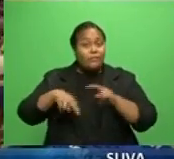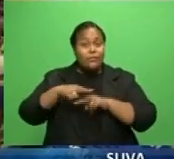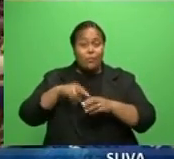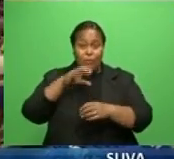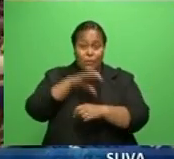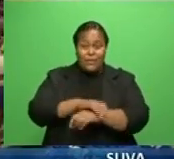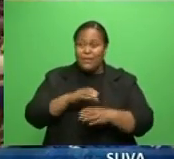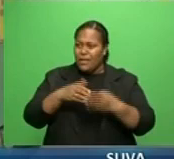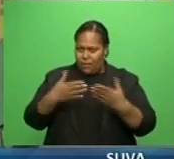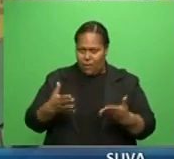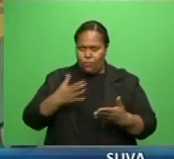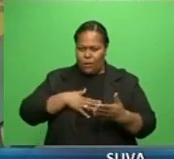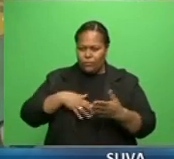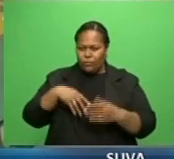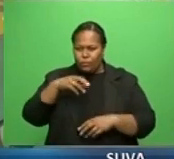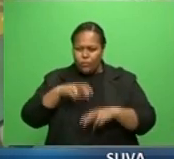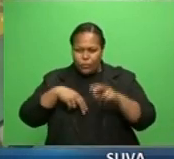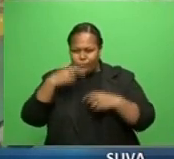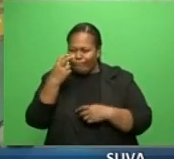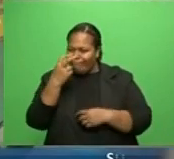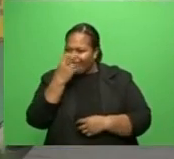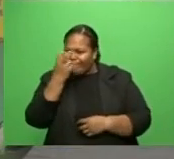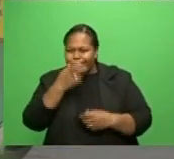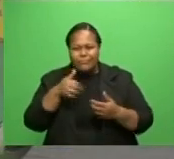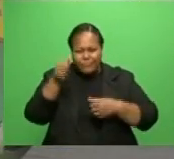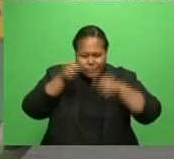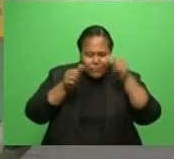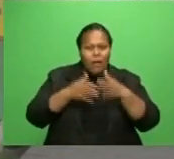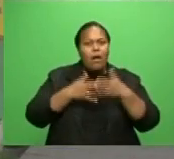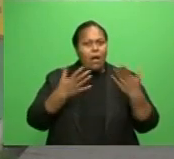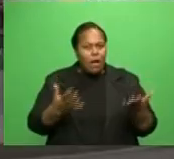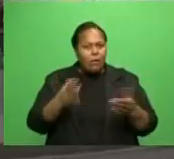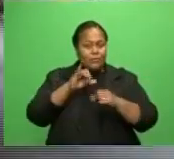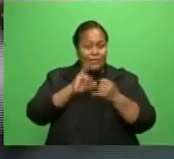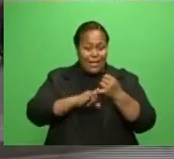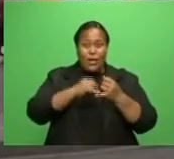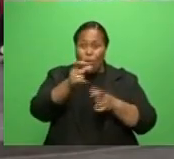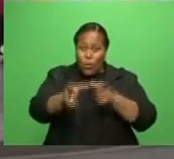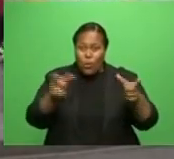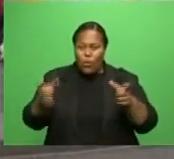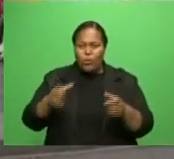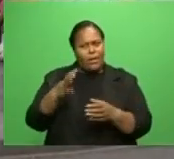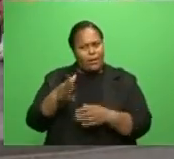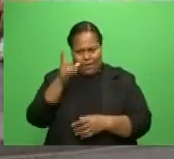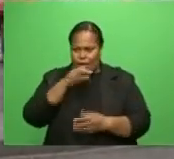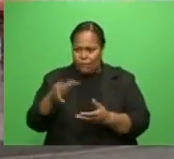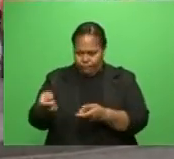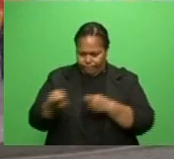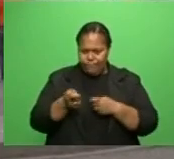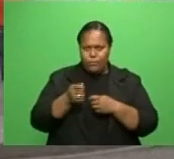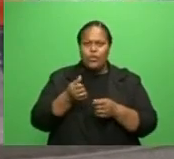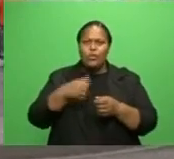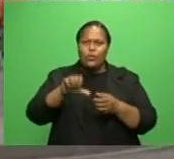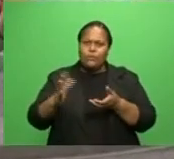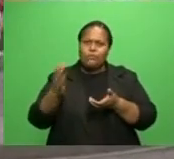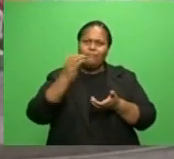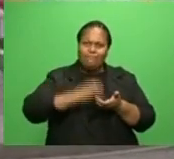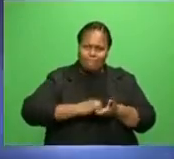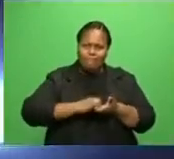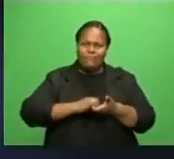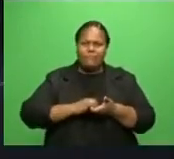engage other stakeholders in its efforts to reduce illegal activities and crime in the Nosori and Nakasi corridor.